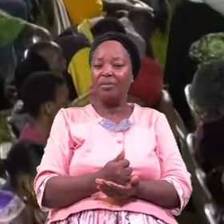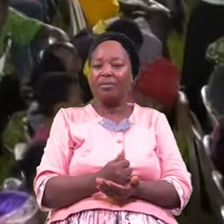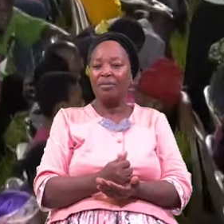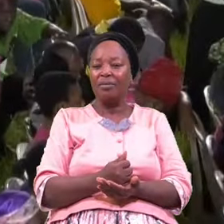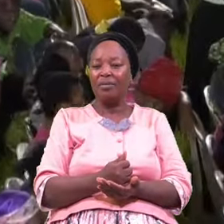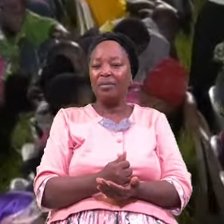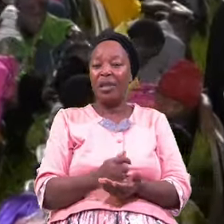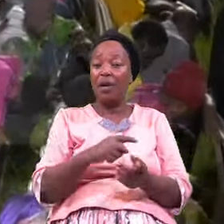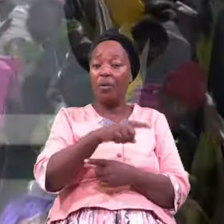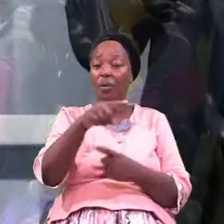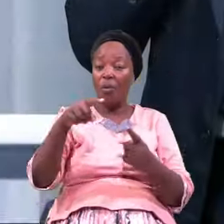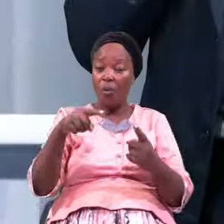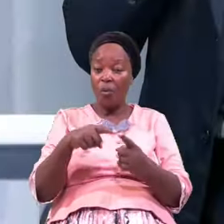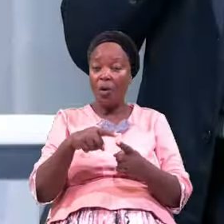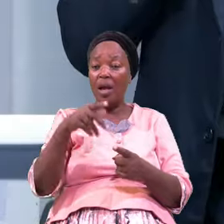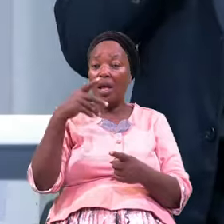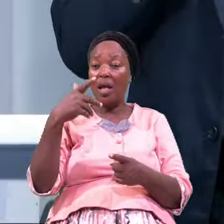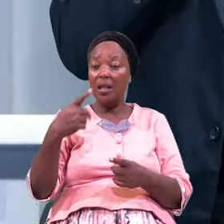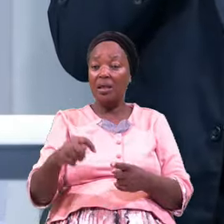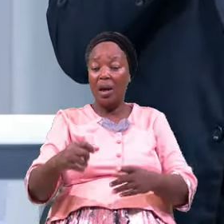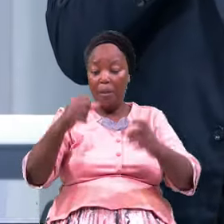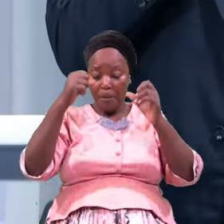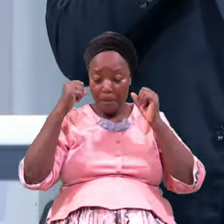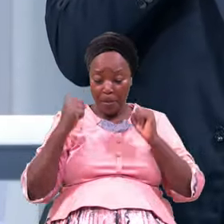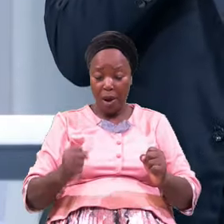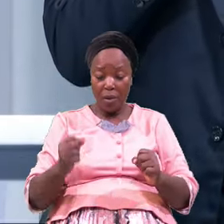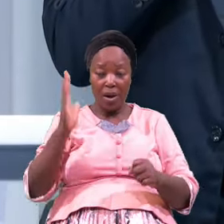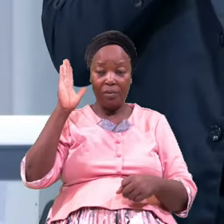When The Power Will Be Released From Here